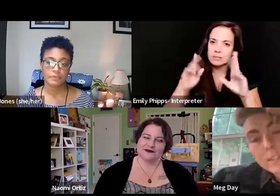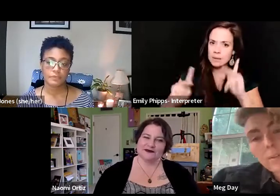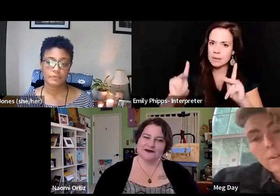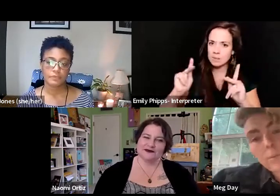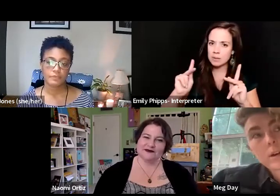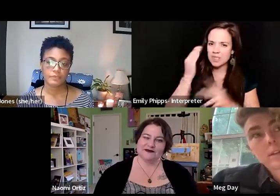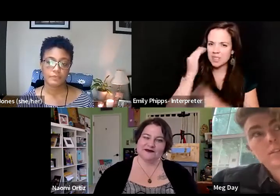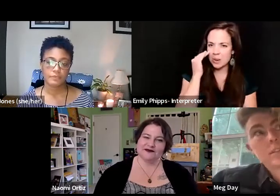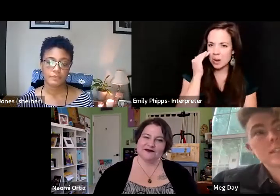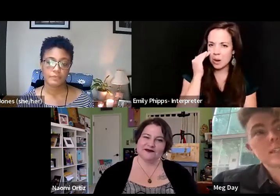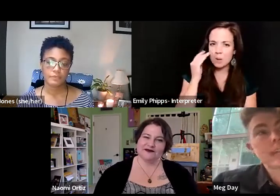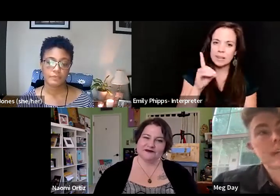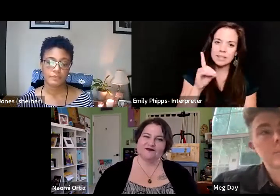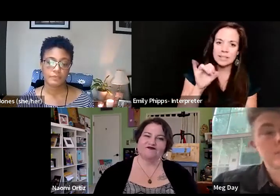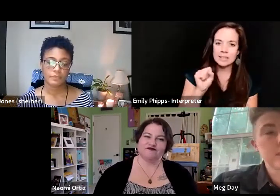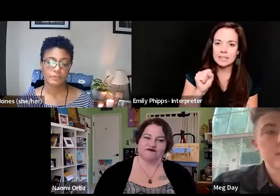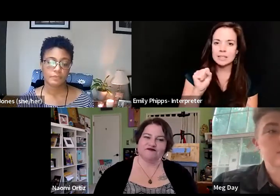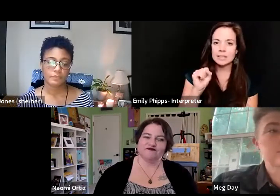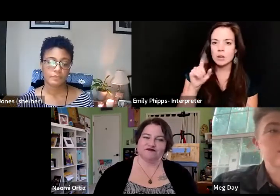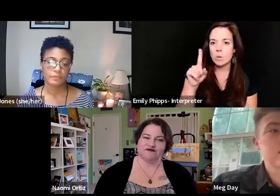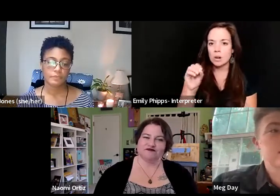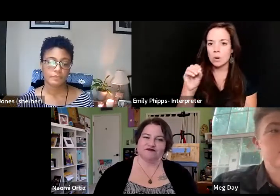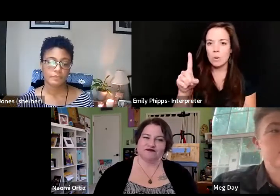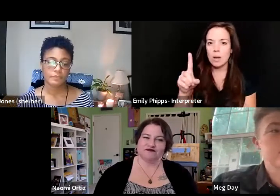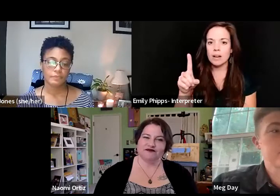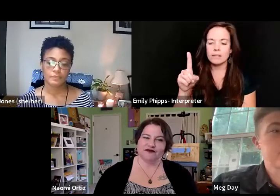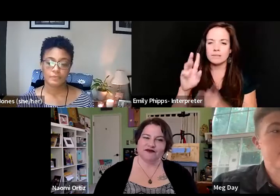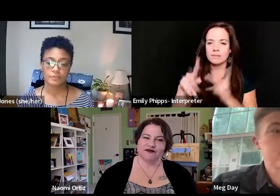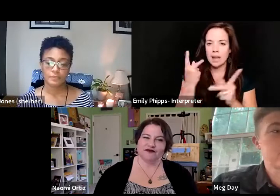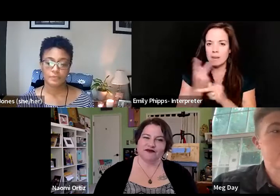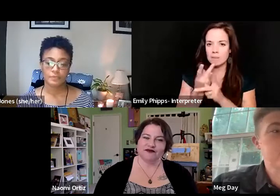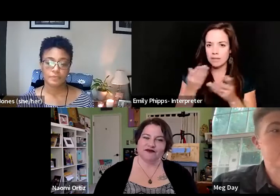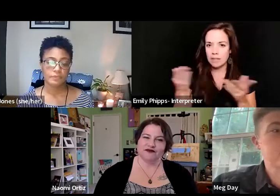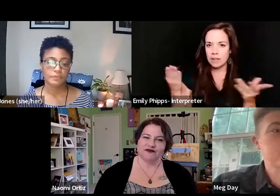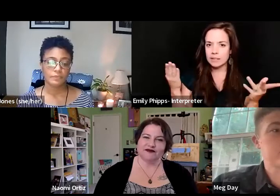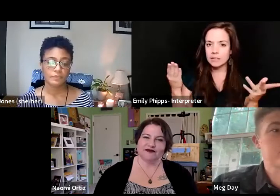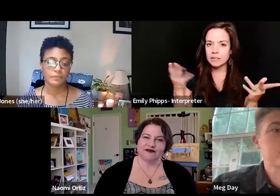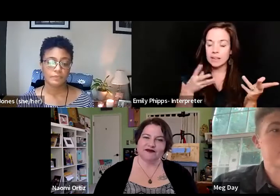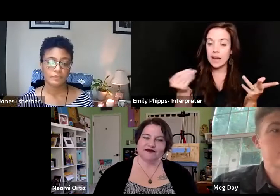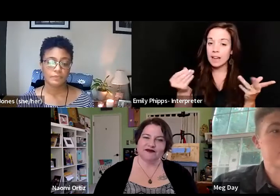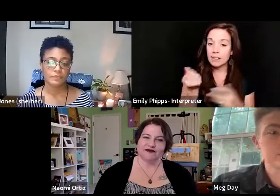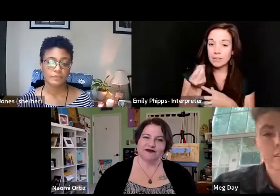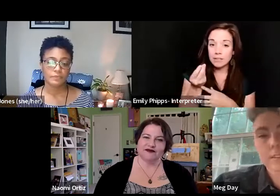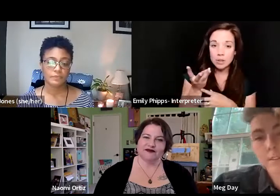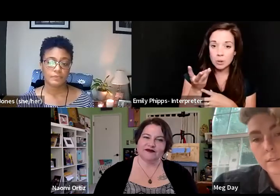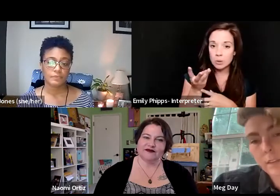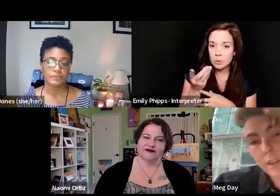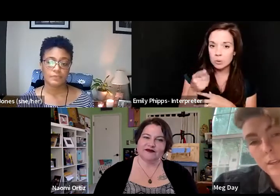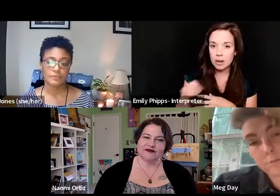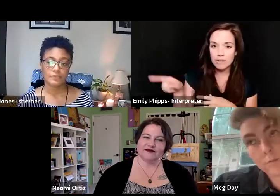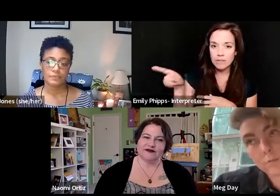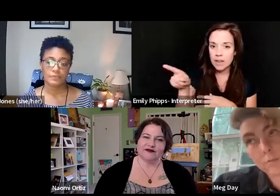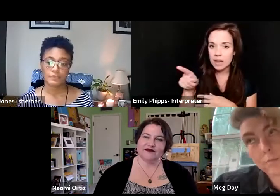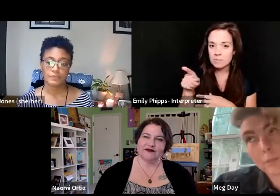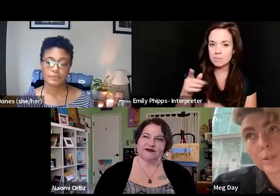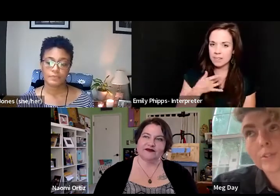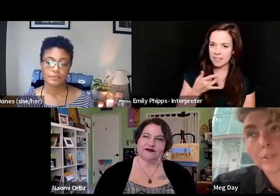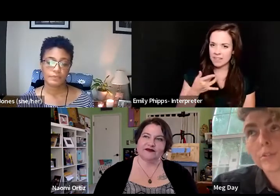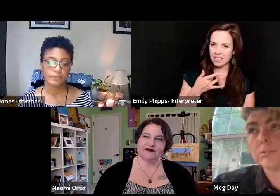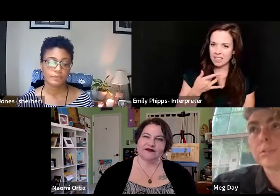you know, dis 101 type things. Um, and very few of them I feel have